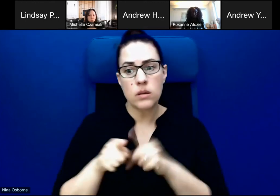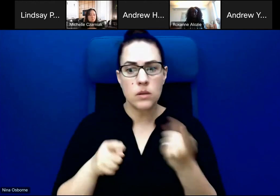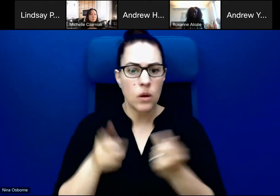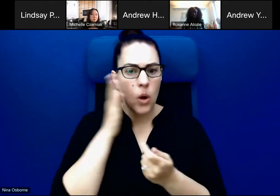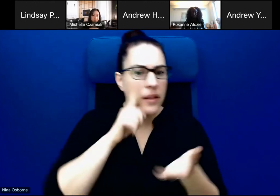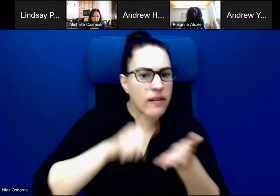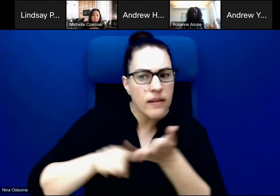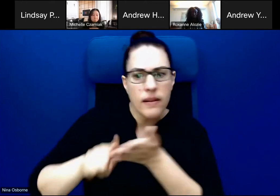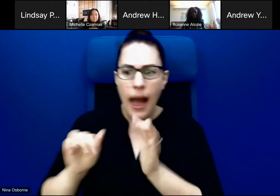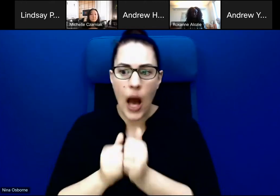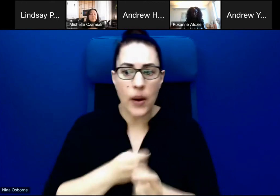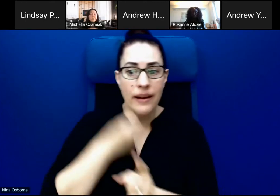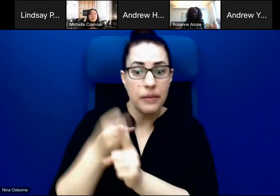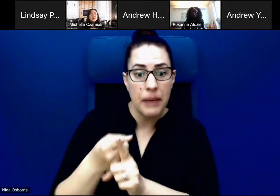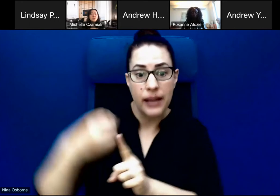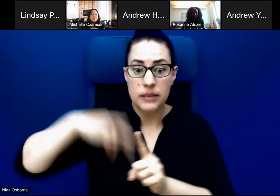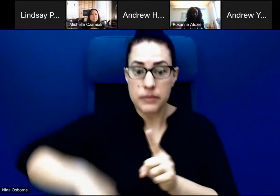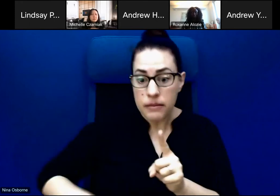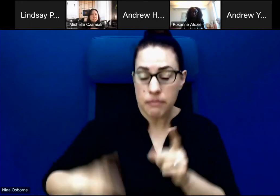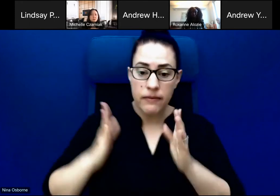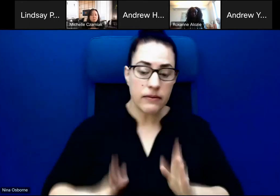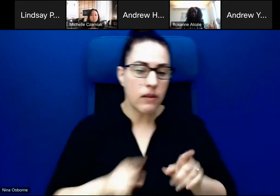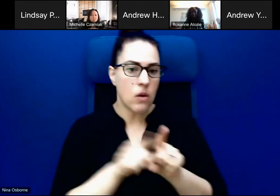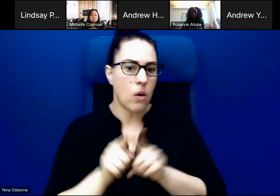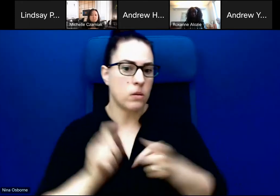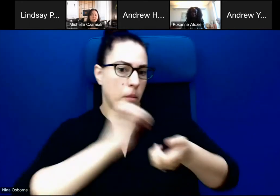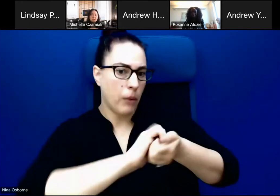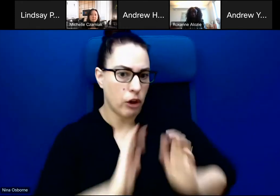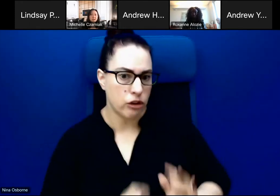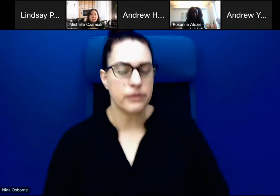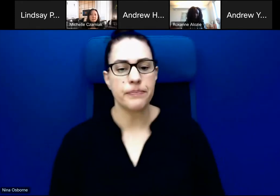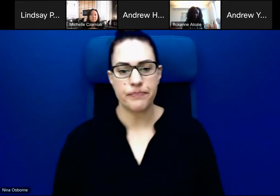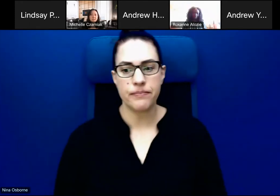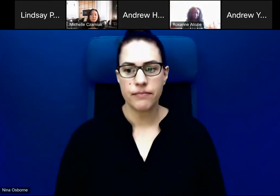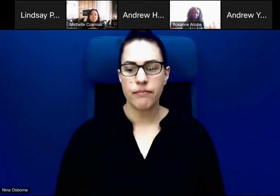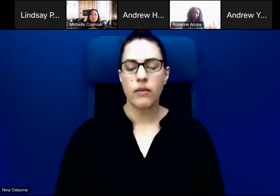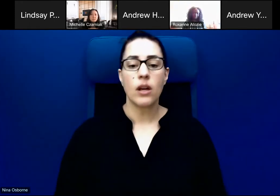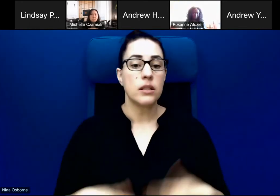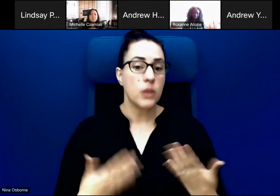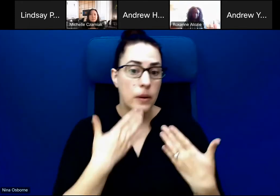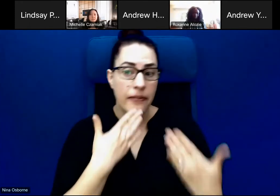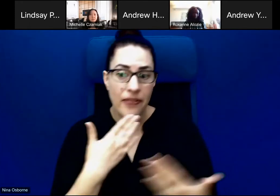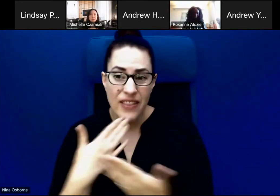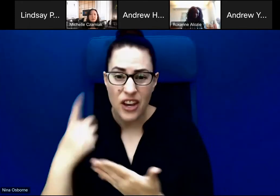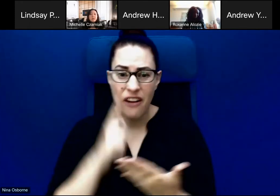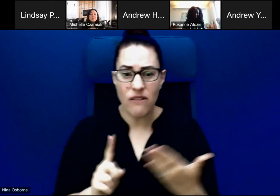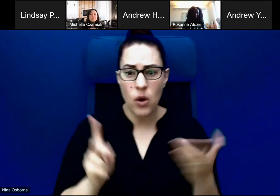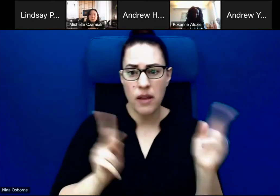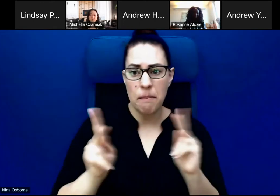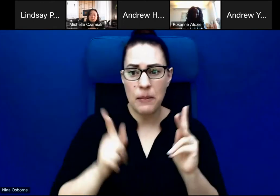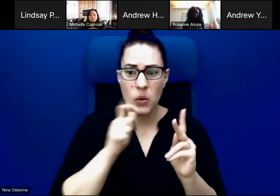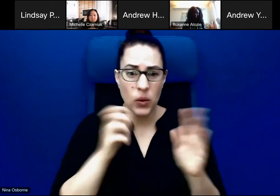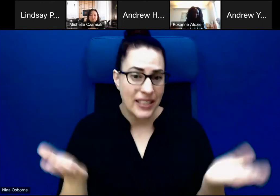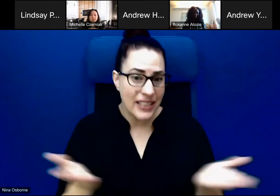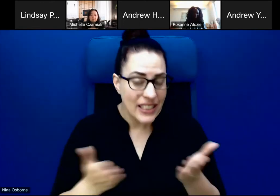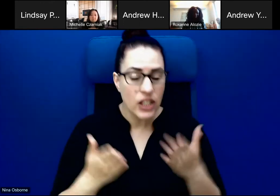potential partners like you. So, with great thanks to all that you see here on the line that's helped to kind of pull this together, today